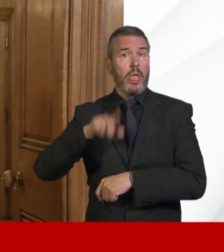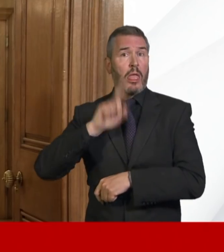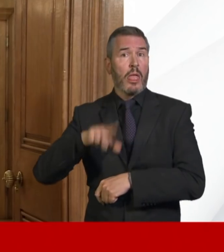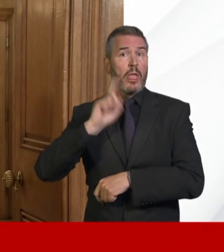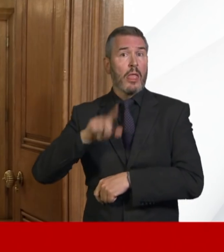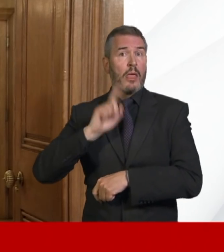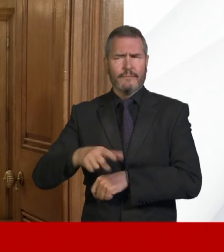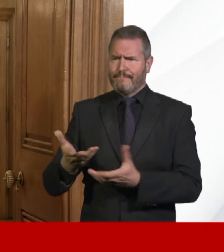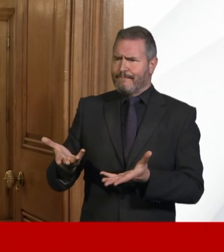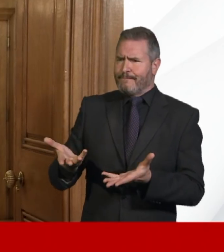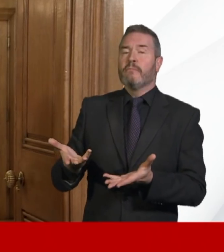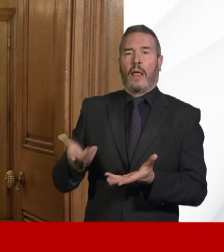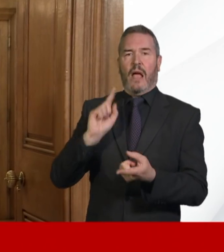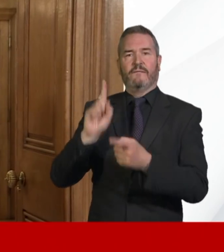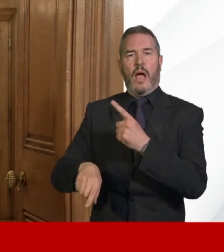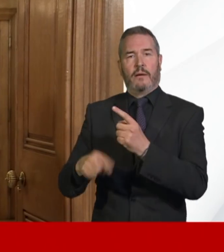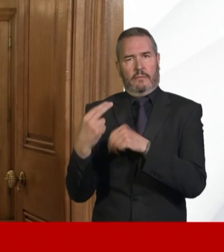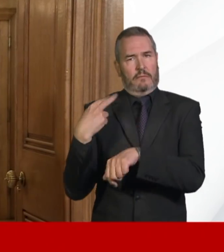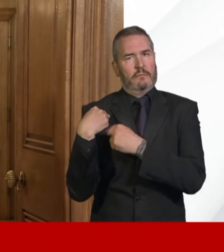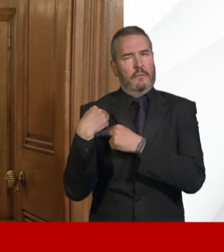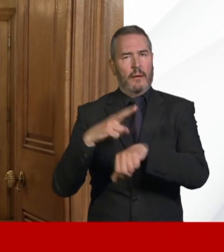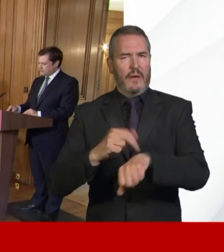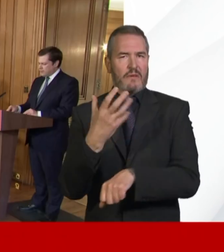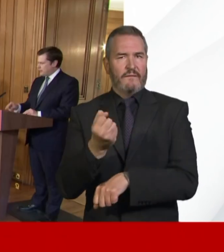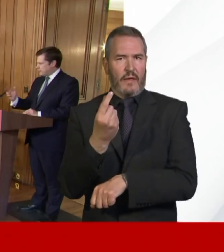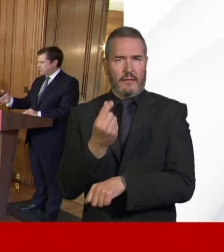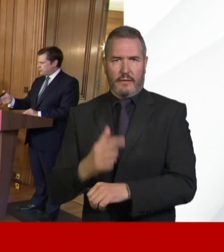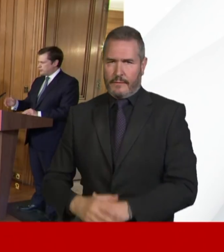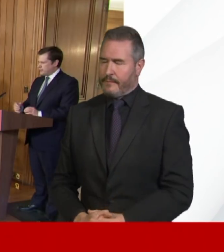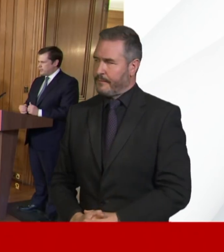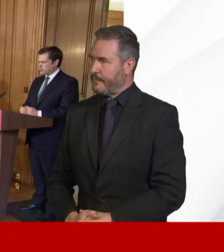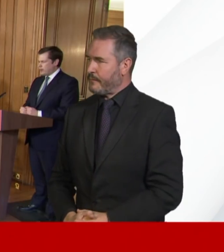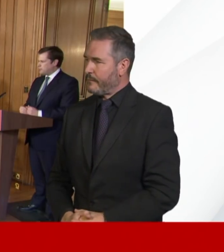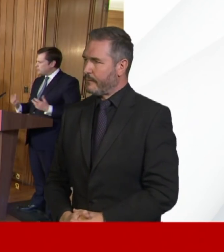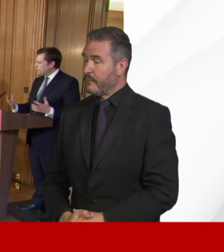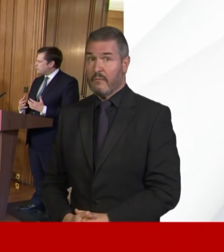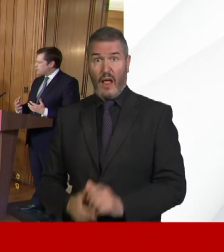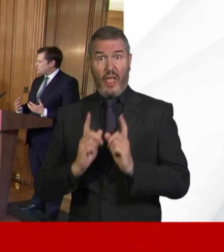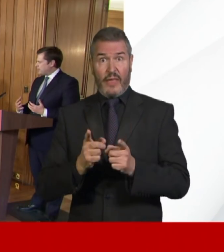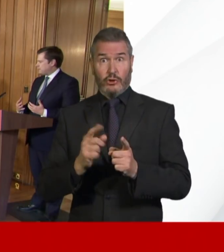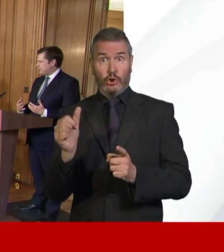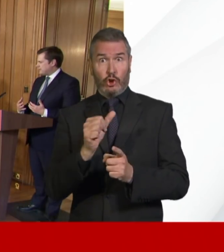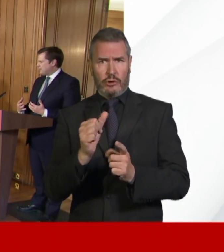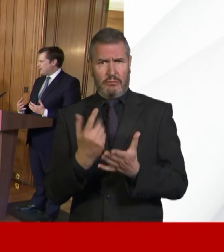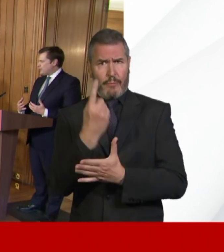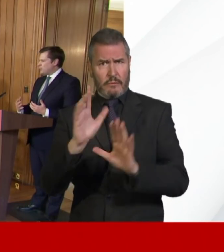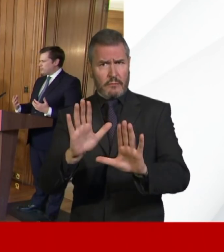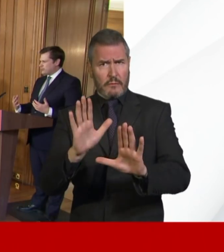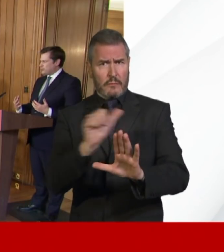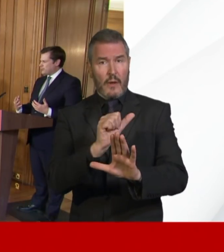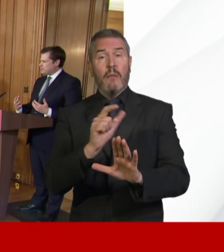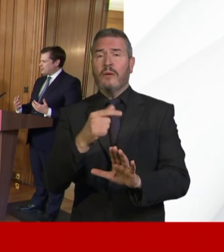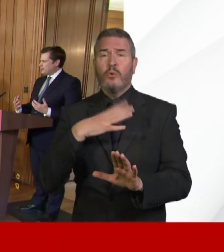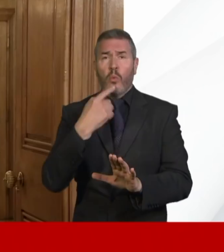refuse to follow the measures and take the advice of the police. And that's absolutely right. But we want to do this by